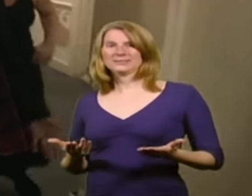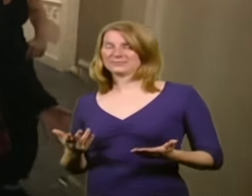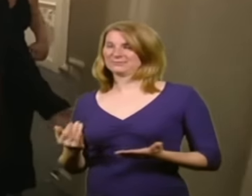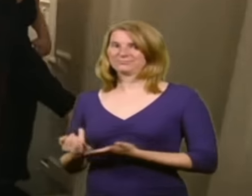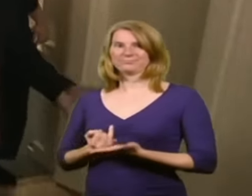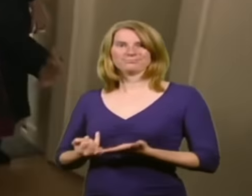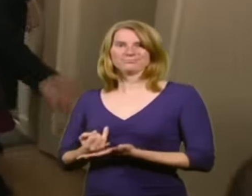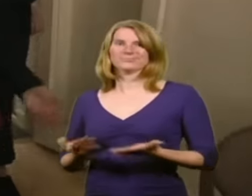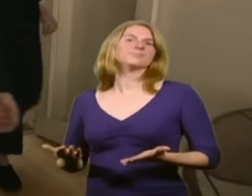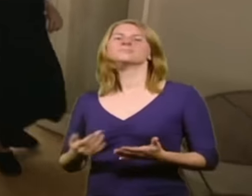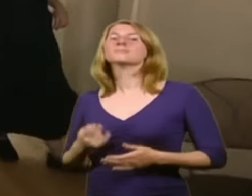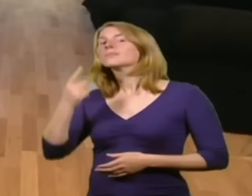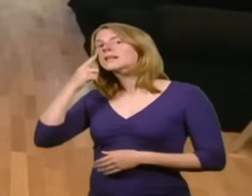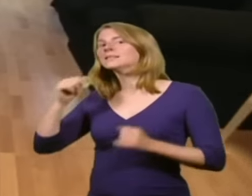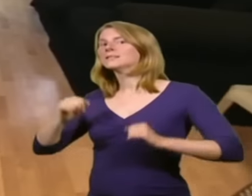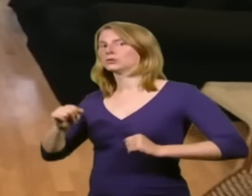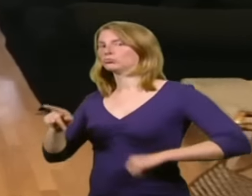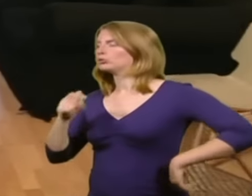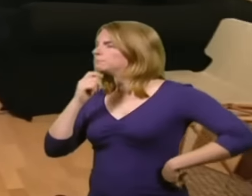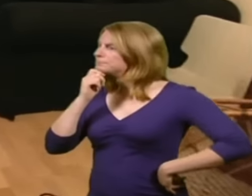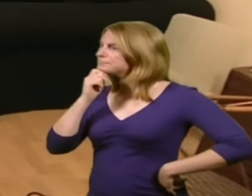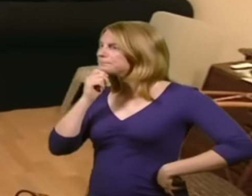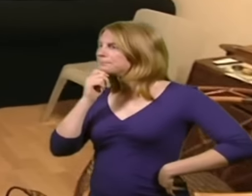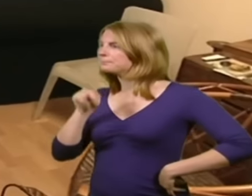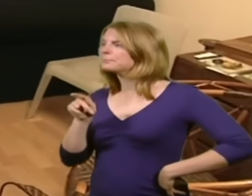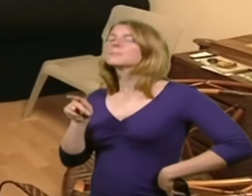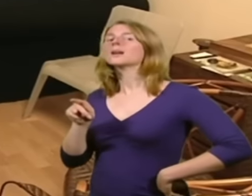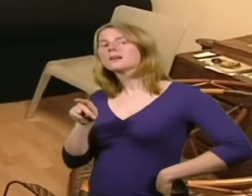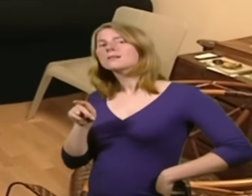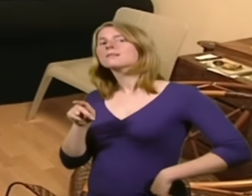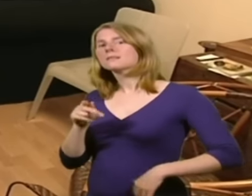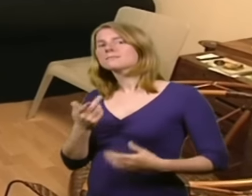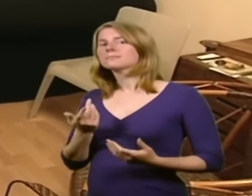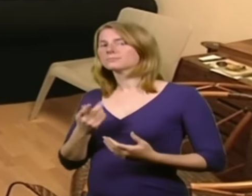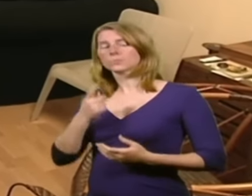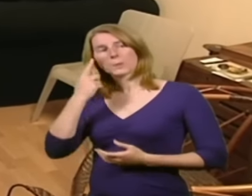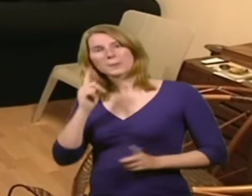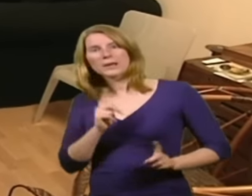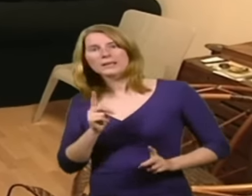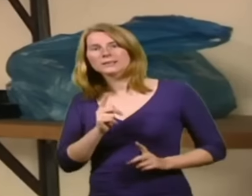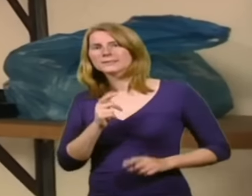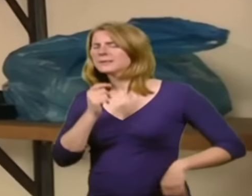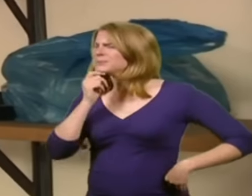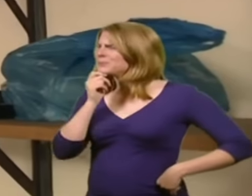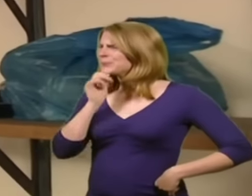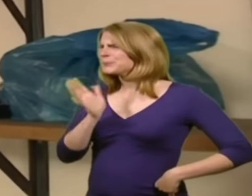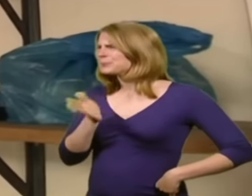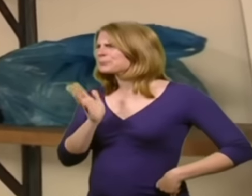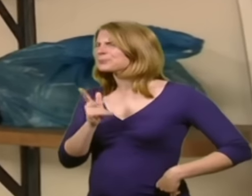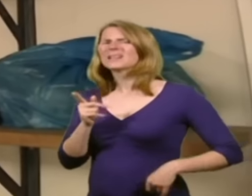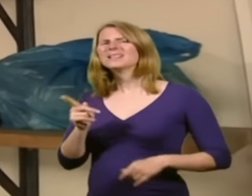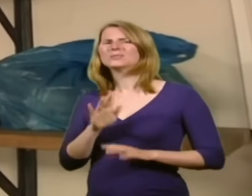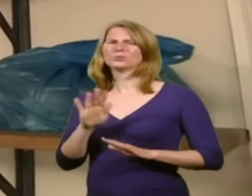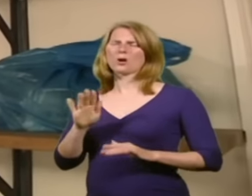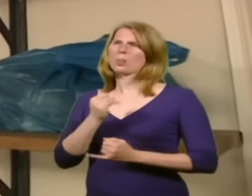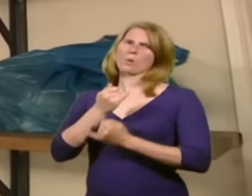I still have hope. I'm going to find one room. Well. What do you think? Um, well, it's not the worst room in the house.